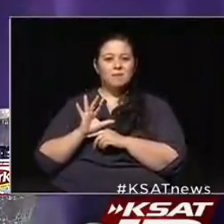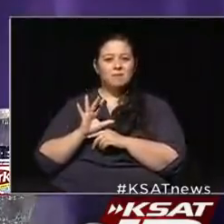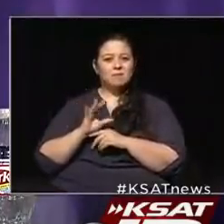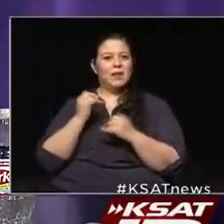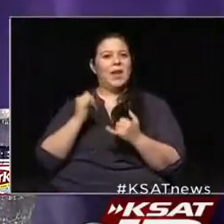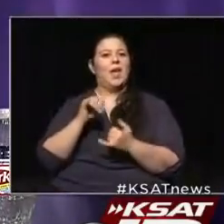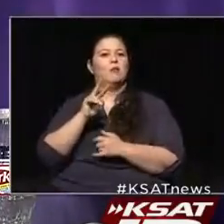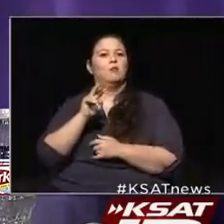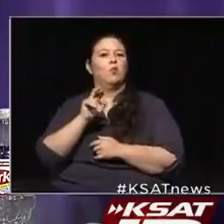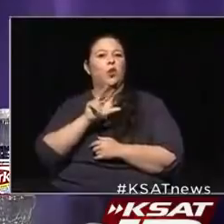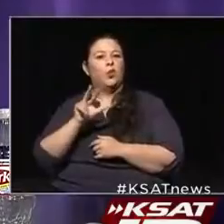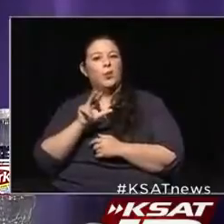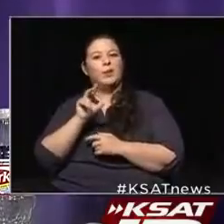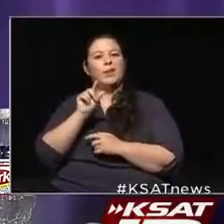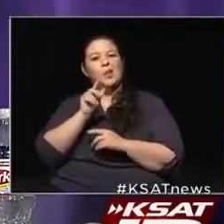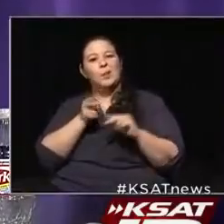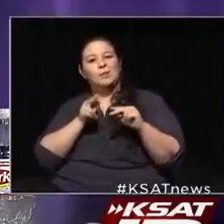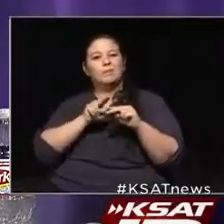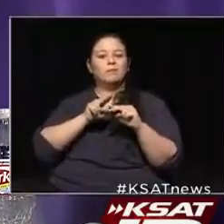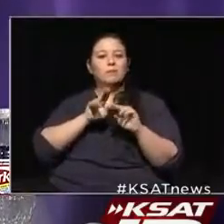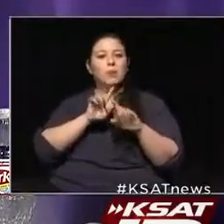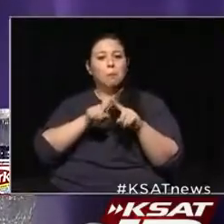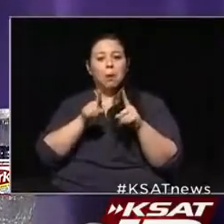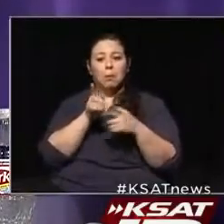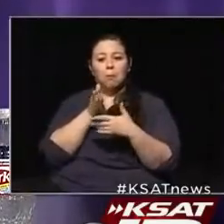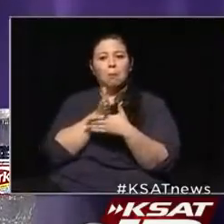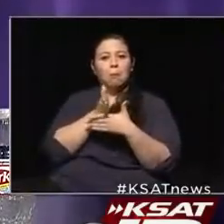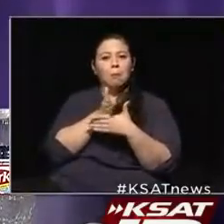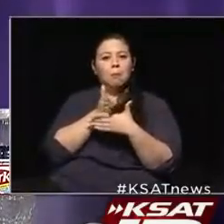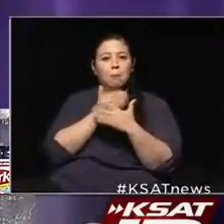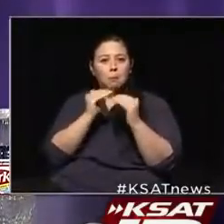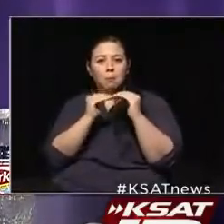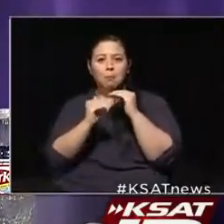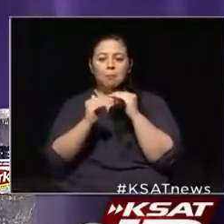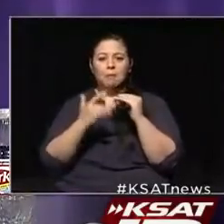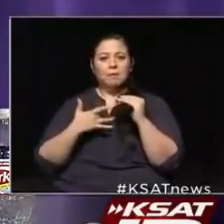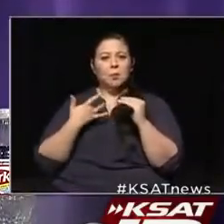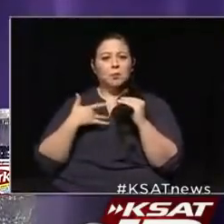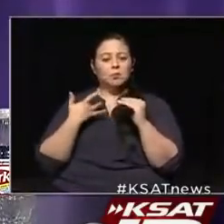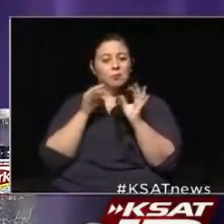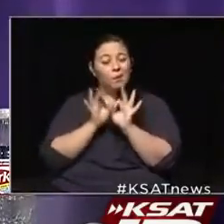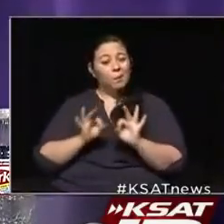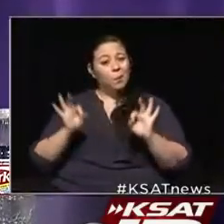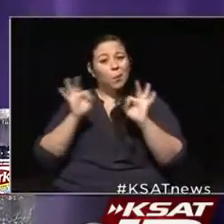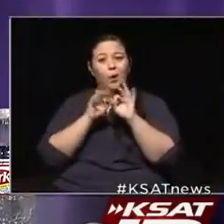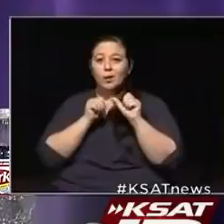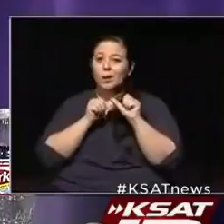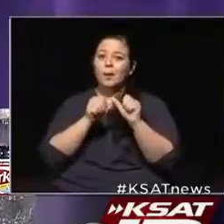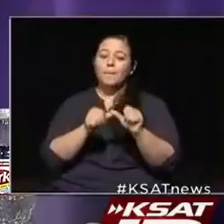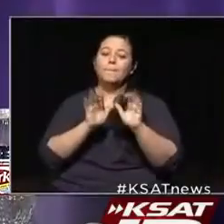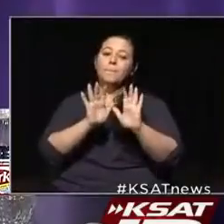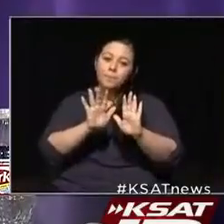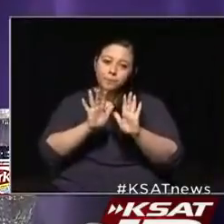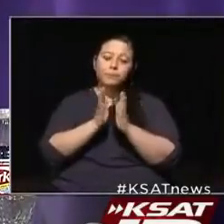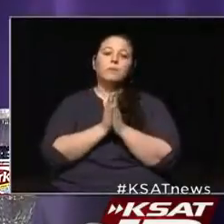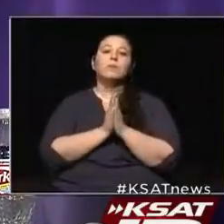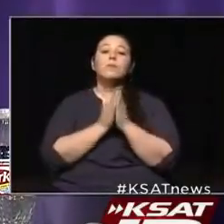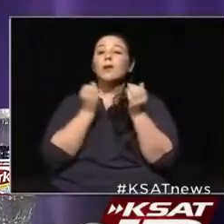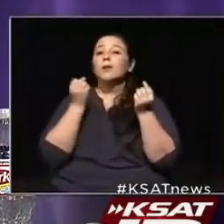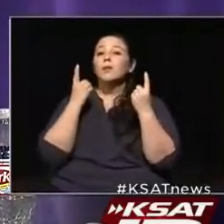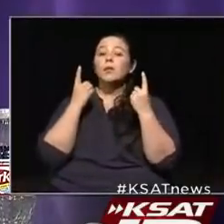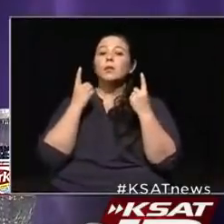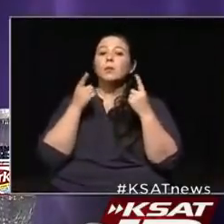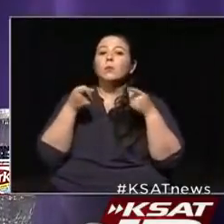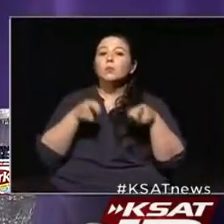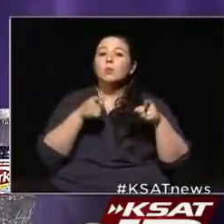233 today. So we've kept within that range, and that's important that we keep that range there. Now, what's happening to